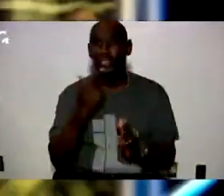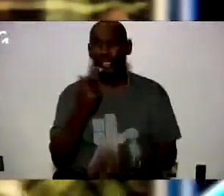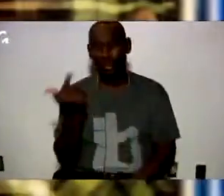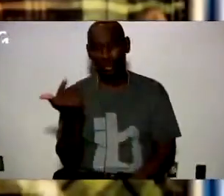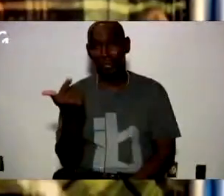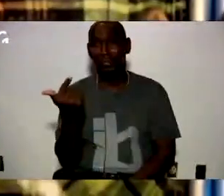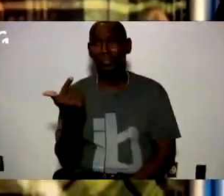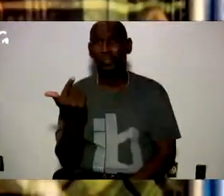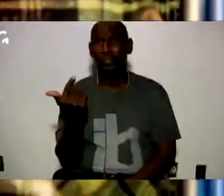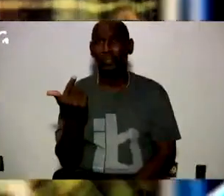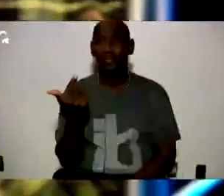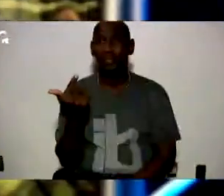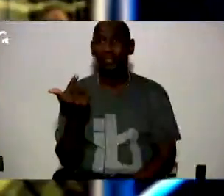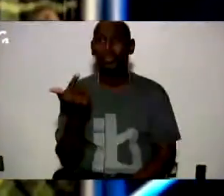here